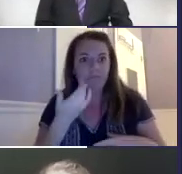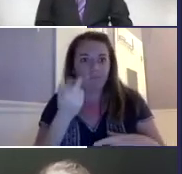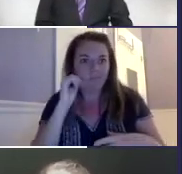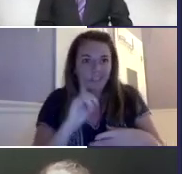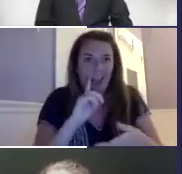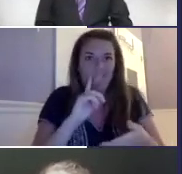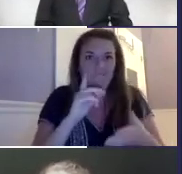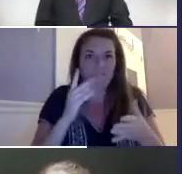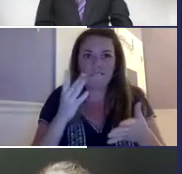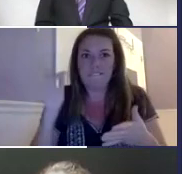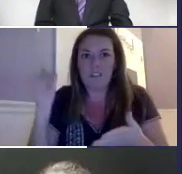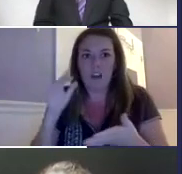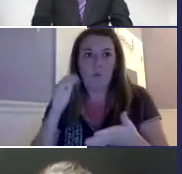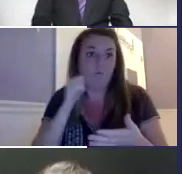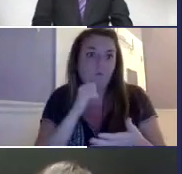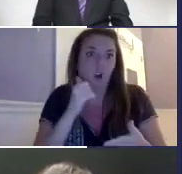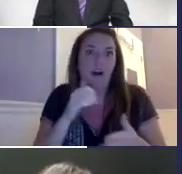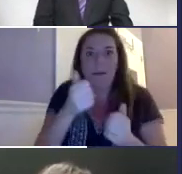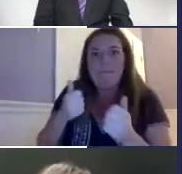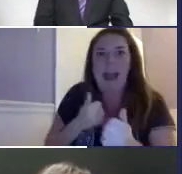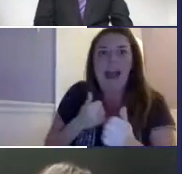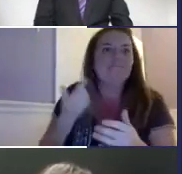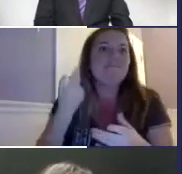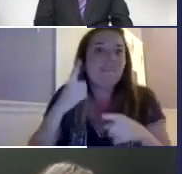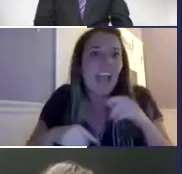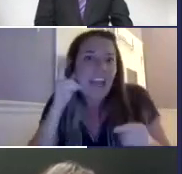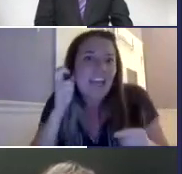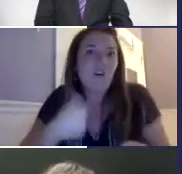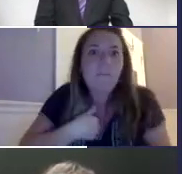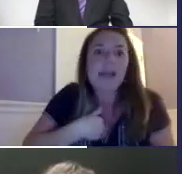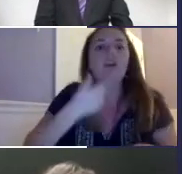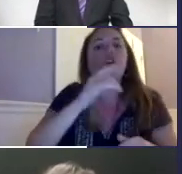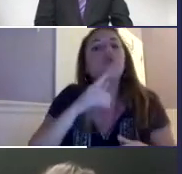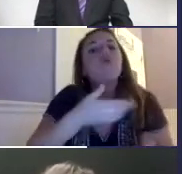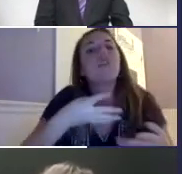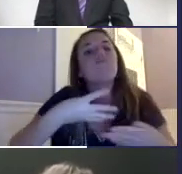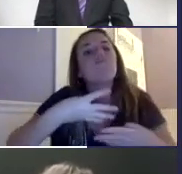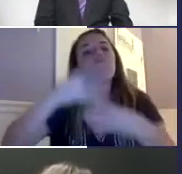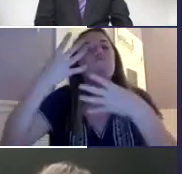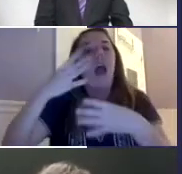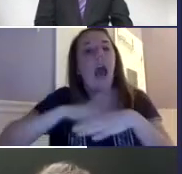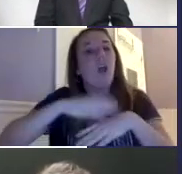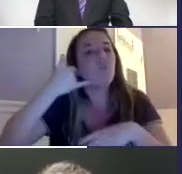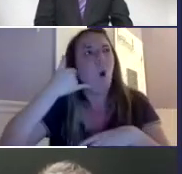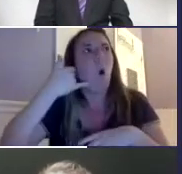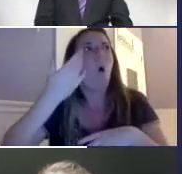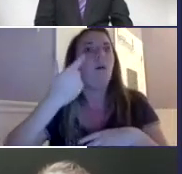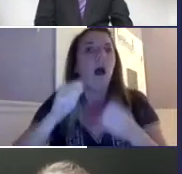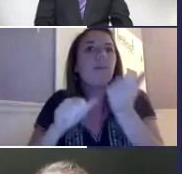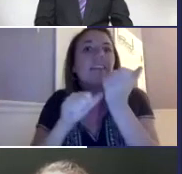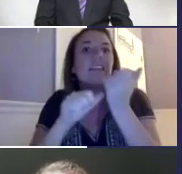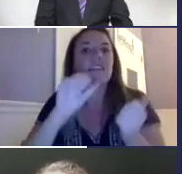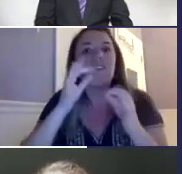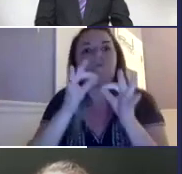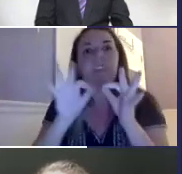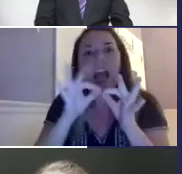And they realized, oh, Christina's desk, you know, she, the girl in the back, she can't hear anything we're talking about. So what they